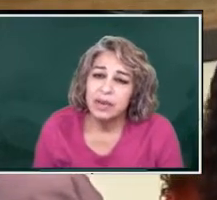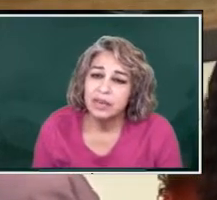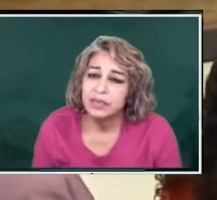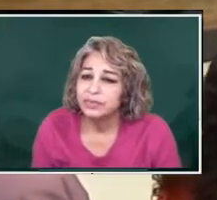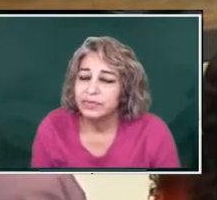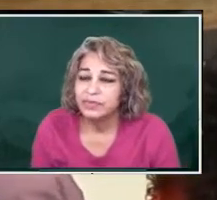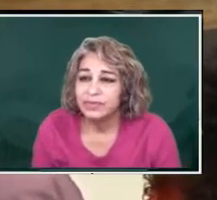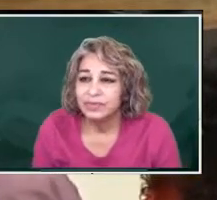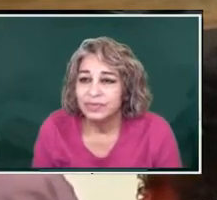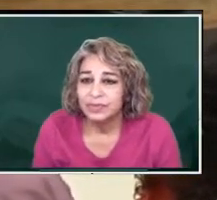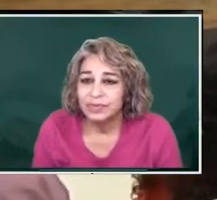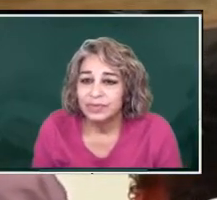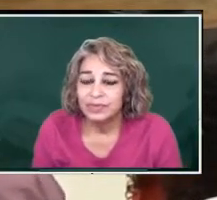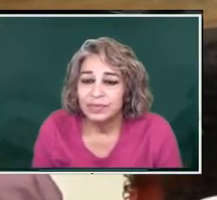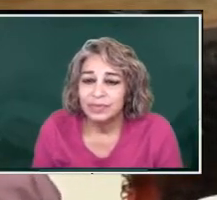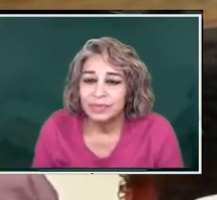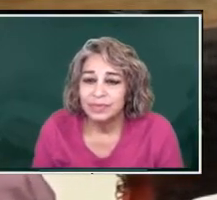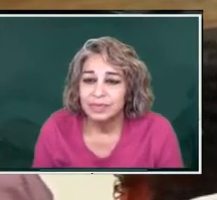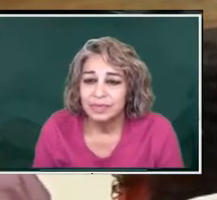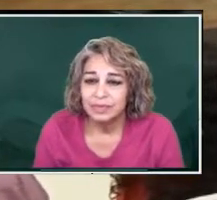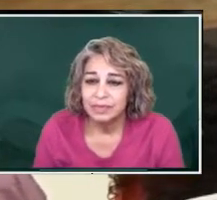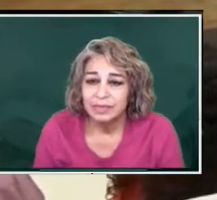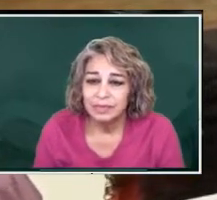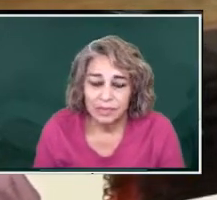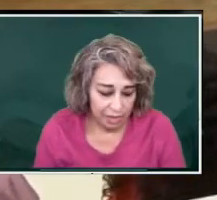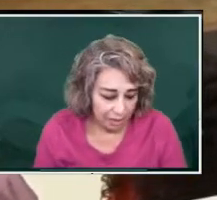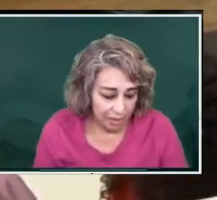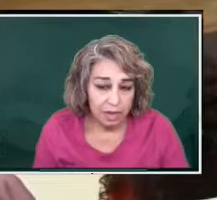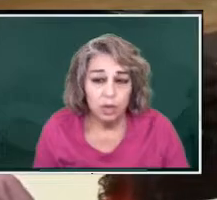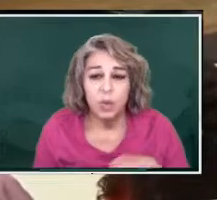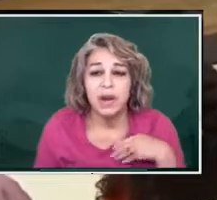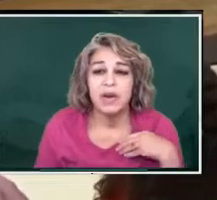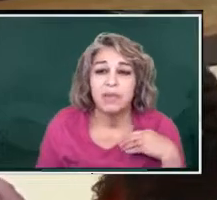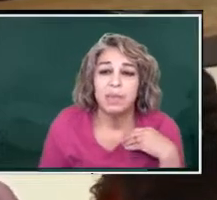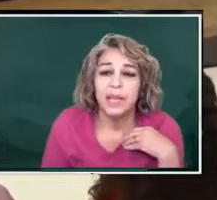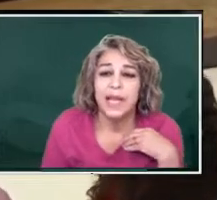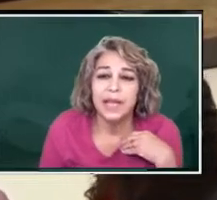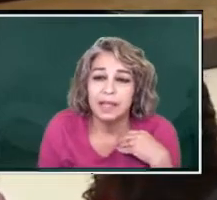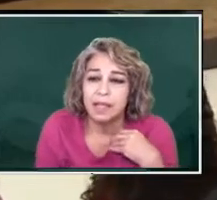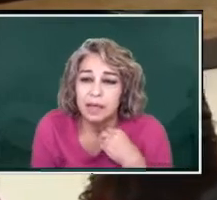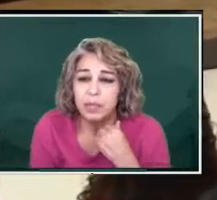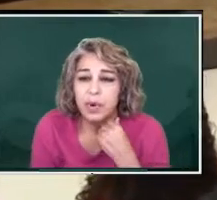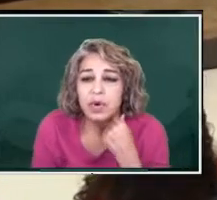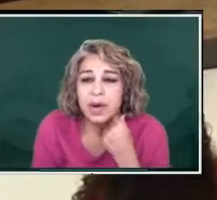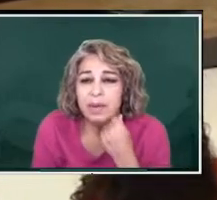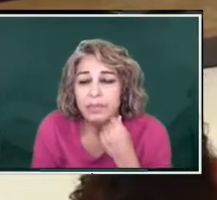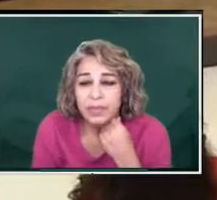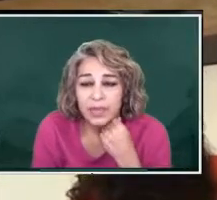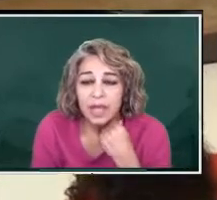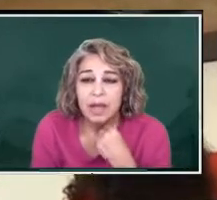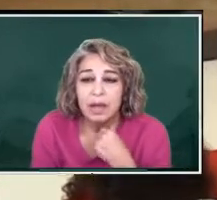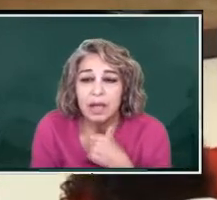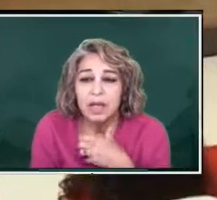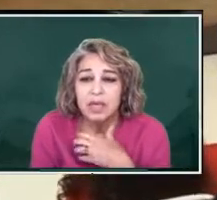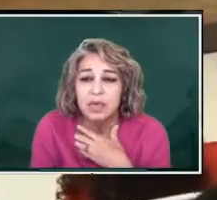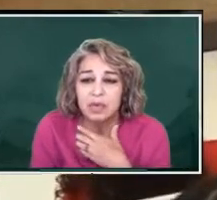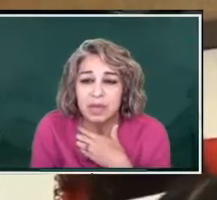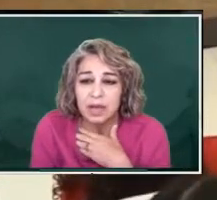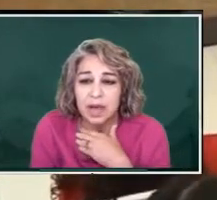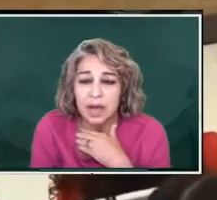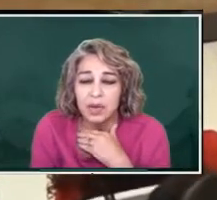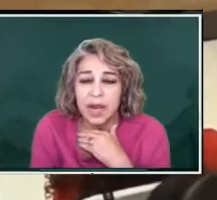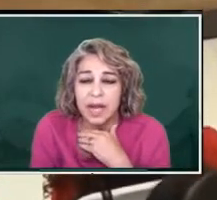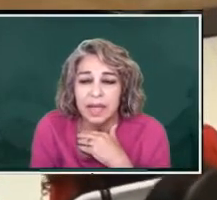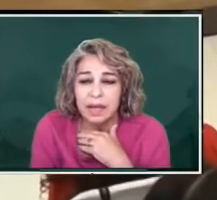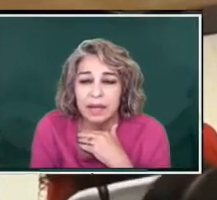here in Durango, we are applying the program, youth,